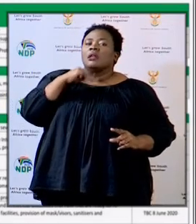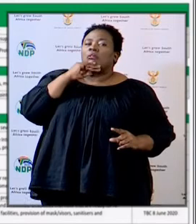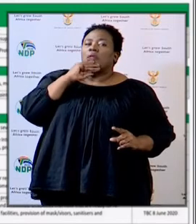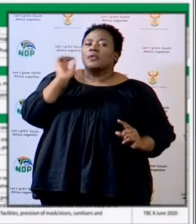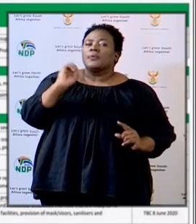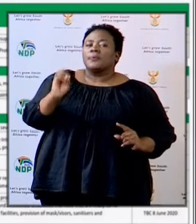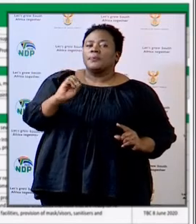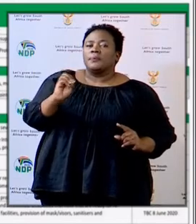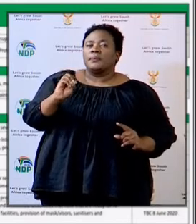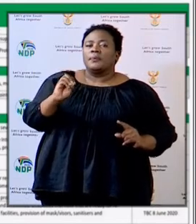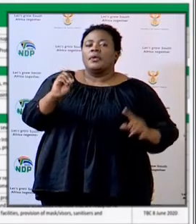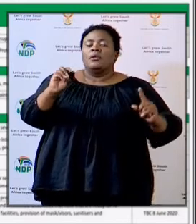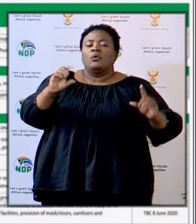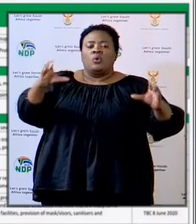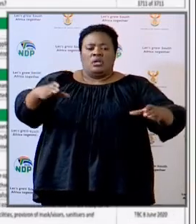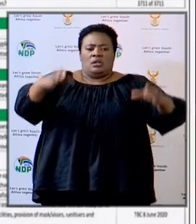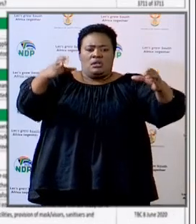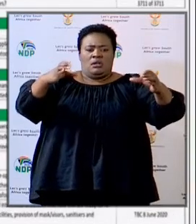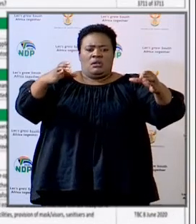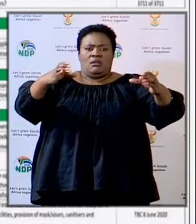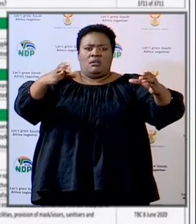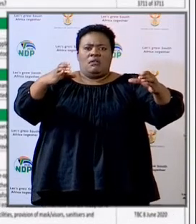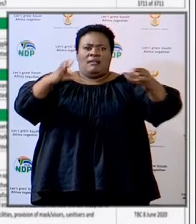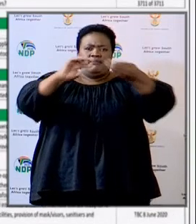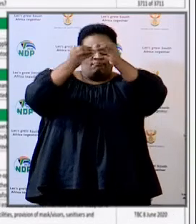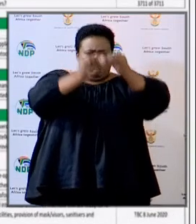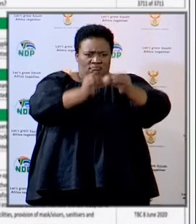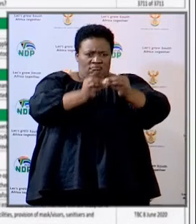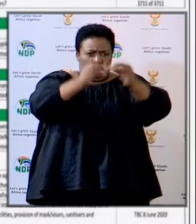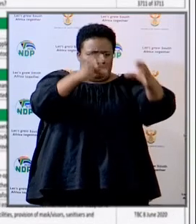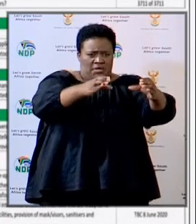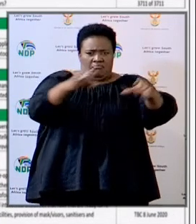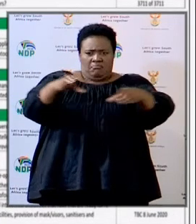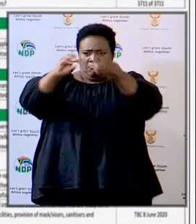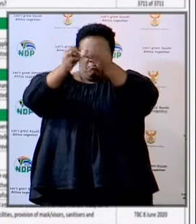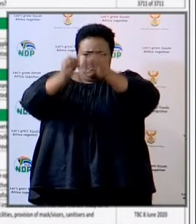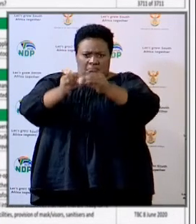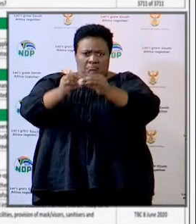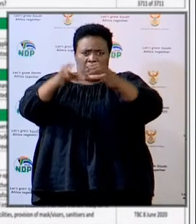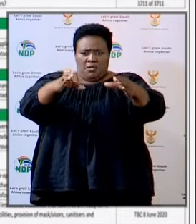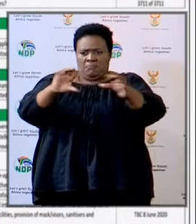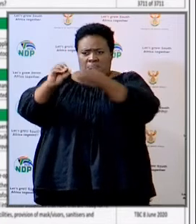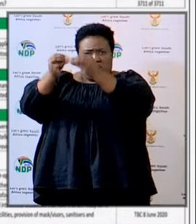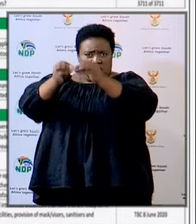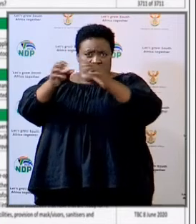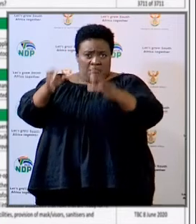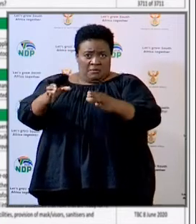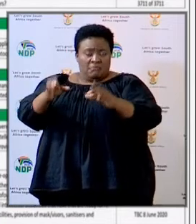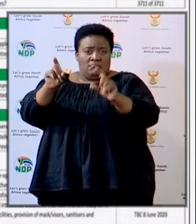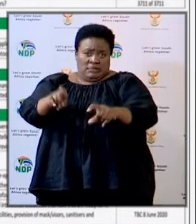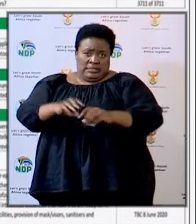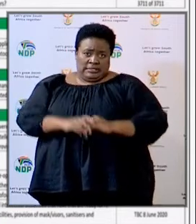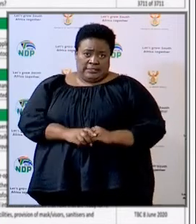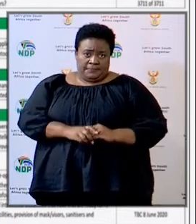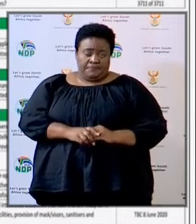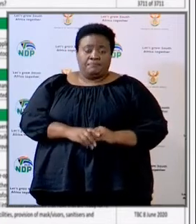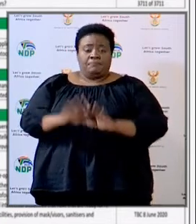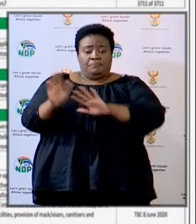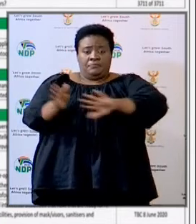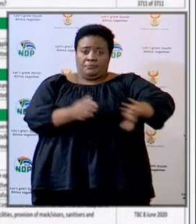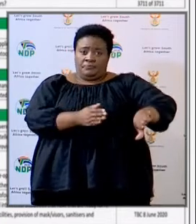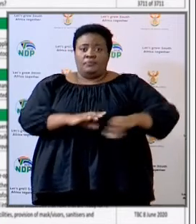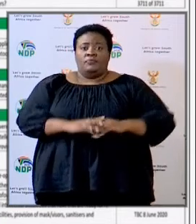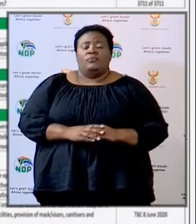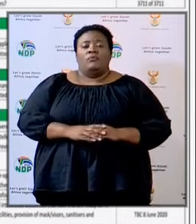the issue of installation also in KZN. In Limpopo, Limpopo also